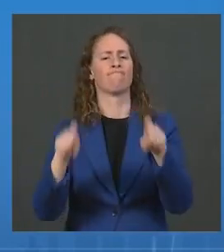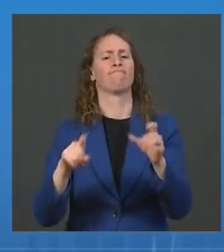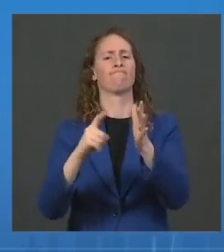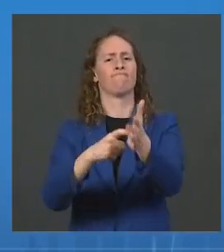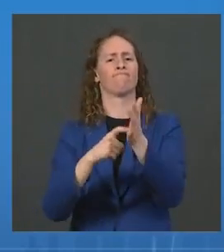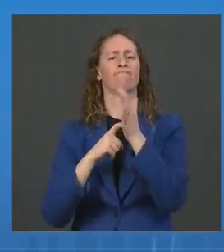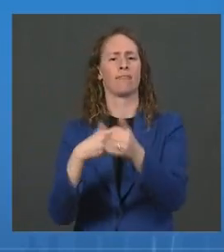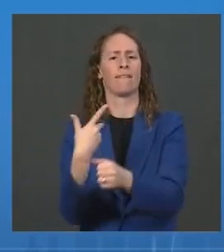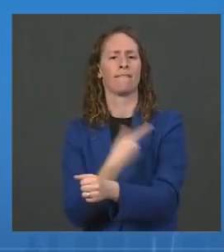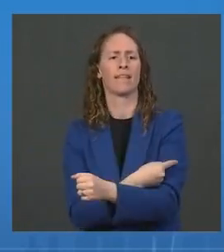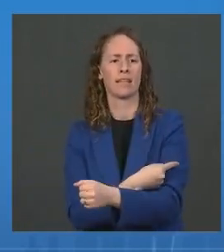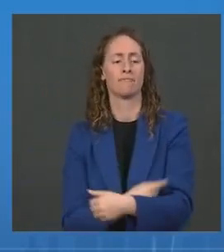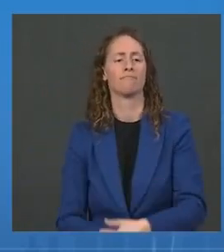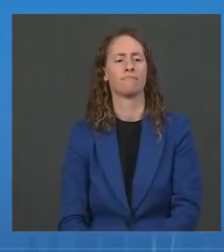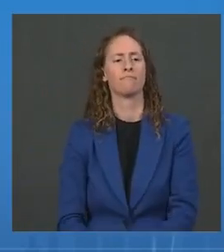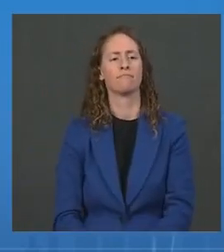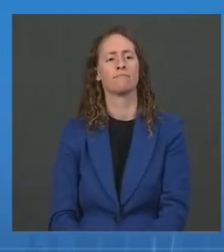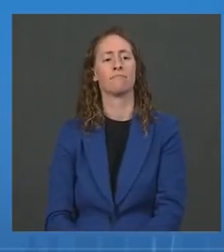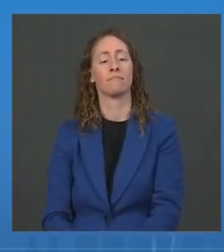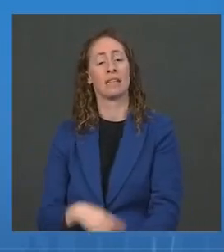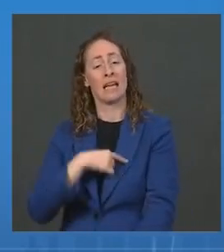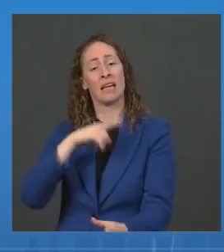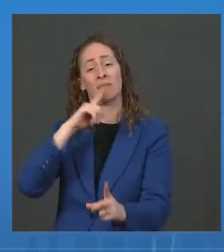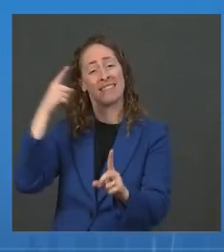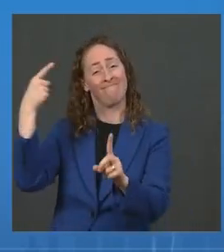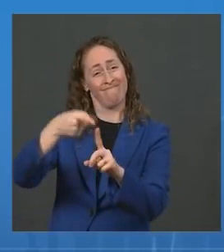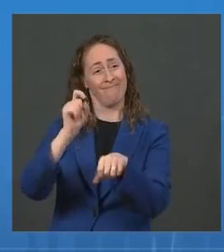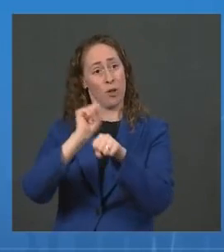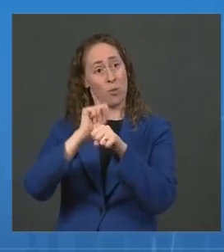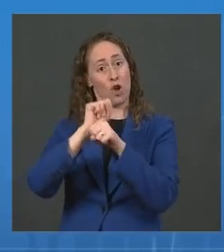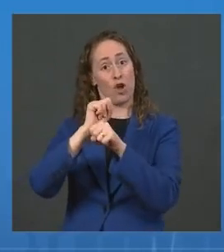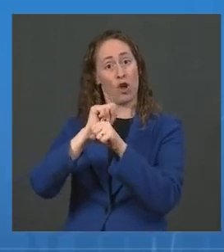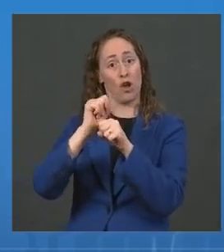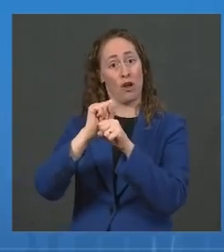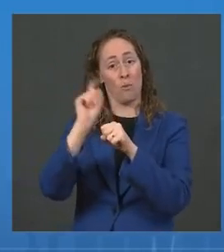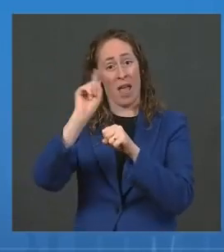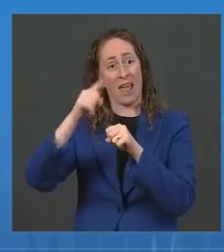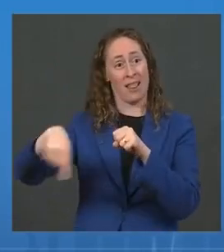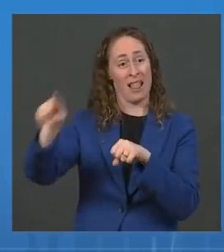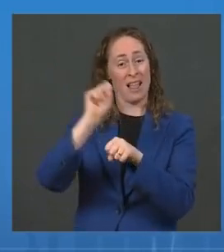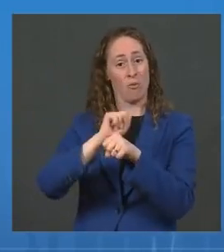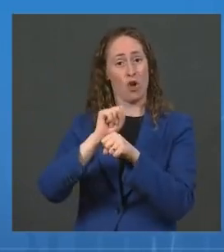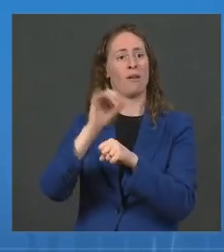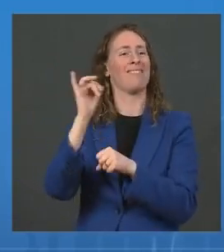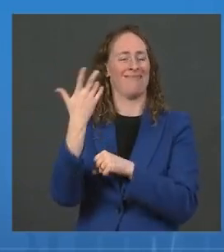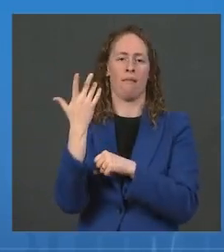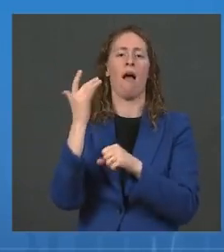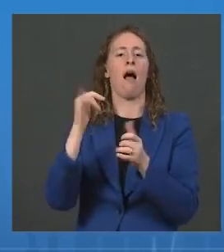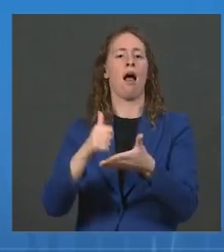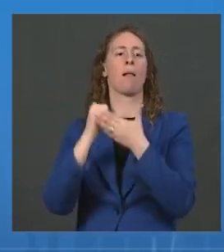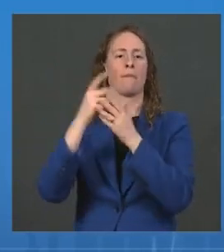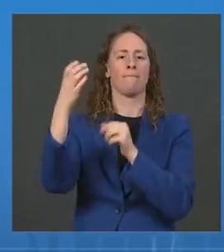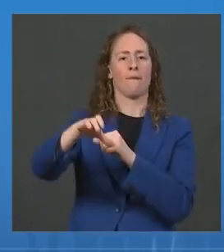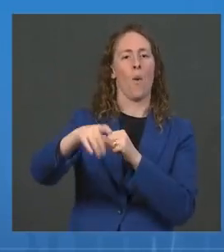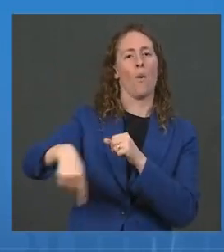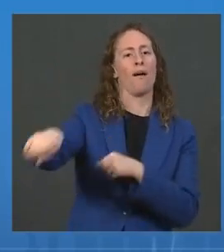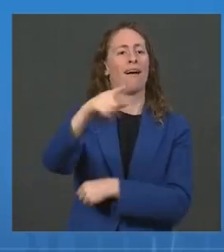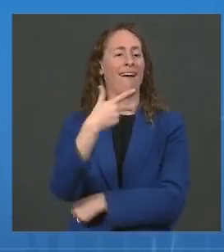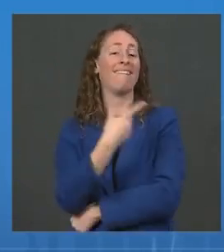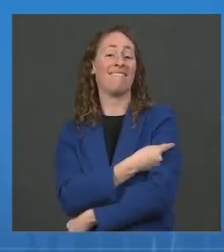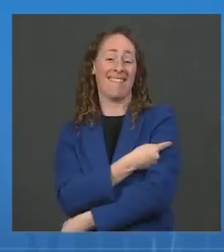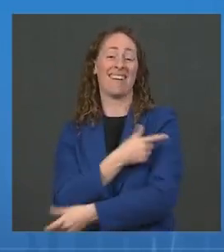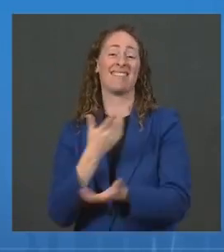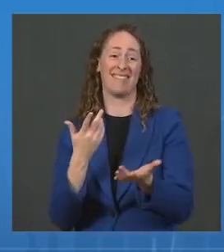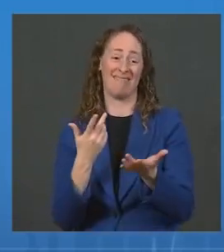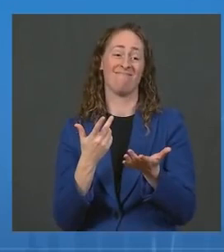that workplaces are a very efficient and effective way to ensure that people get vaccinated or, at minimum, get